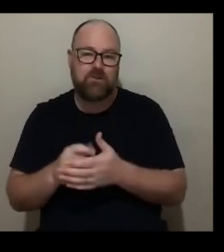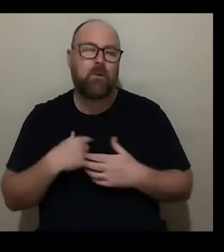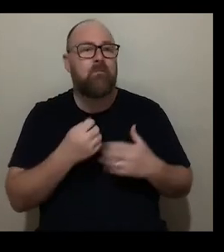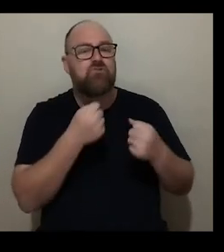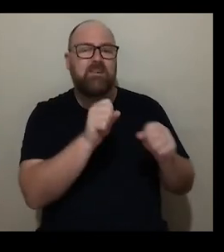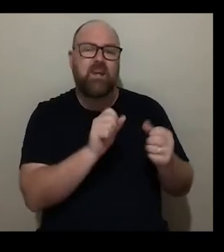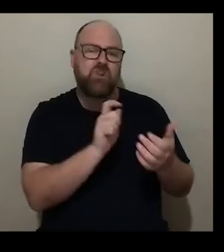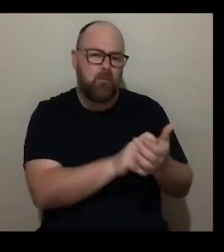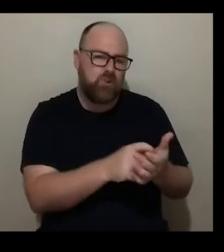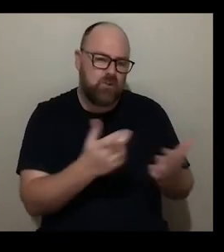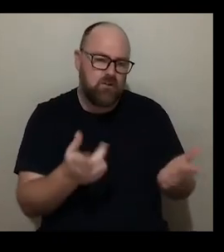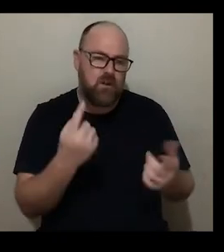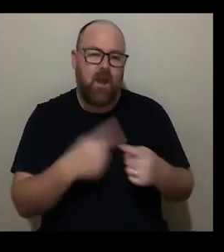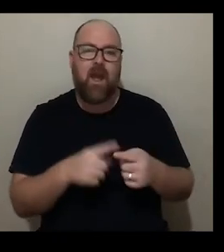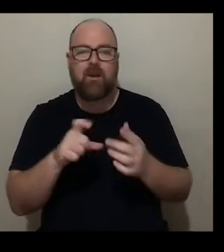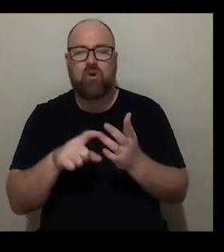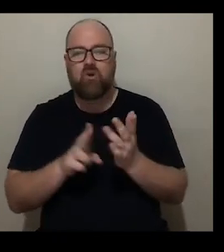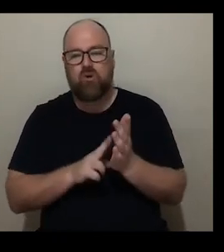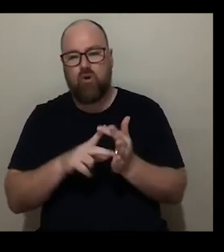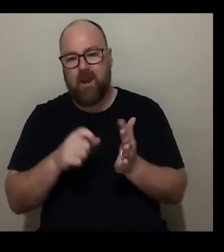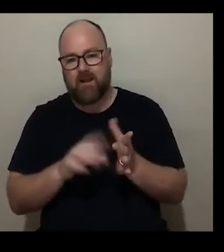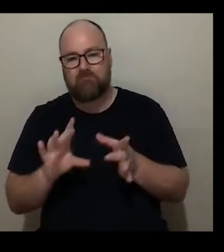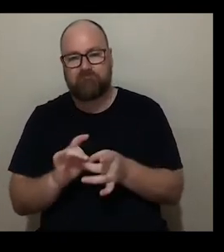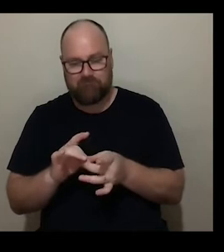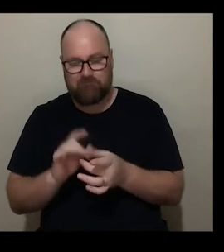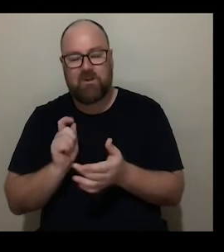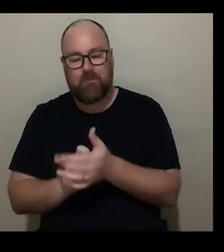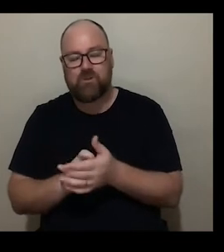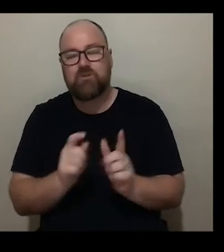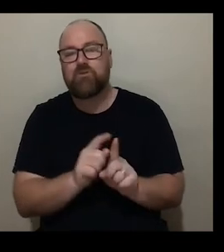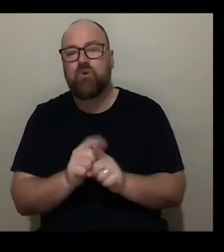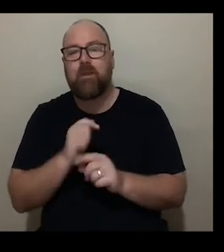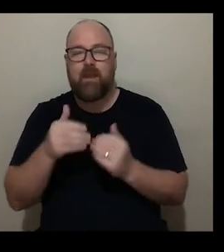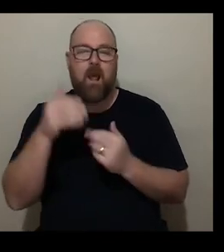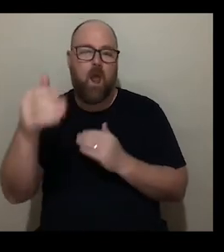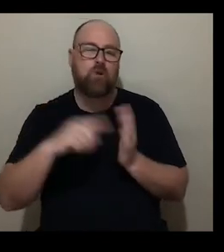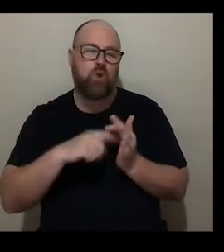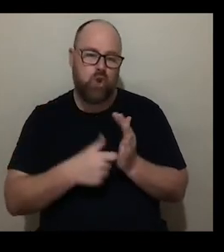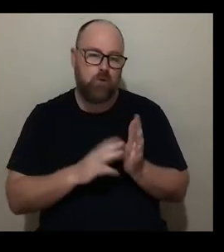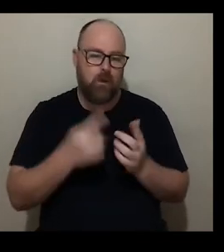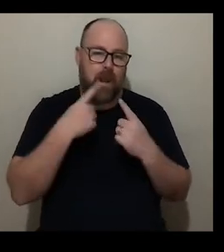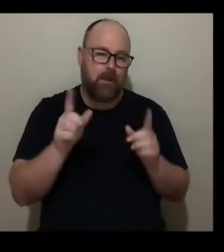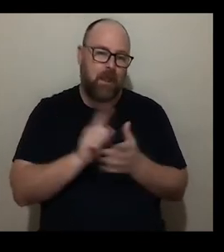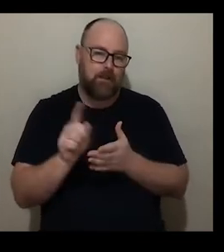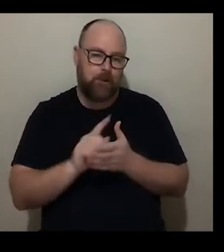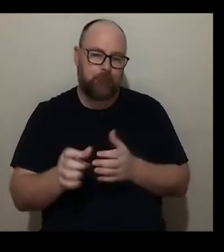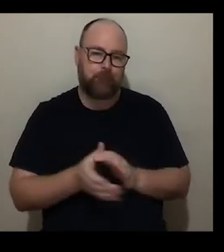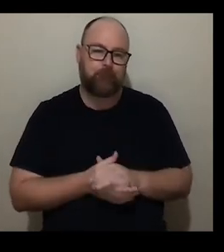commissions and um connects commissions and showcasing but they're sort of longer term plans that we'll be announcing later